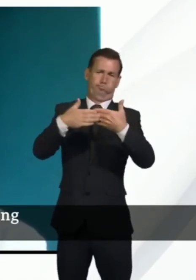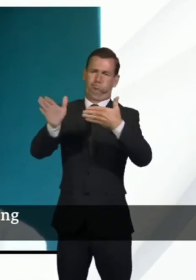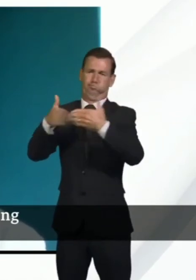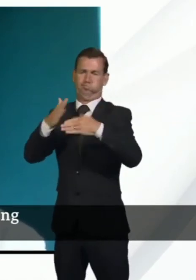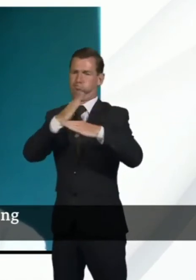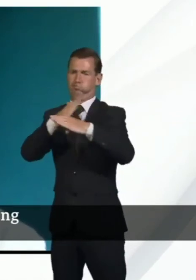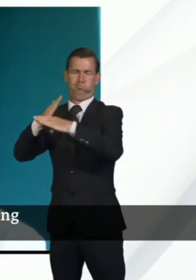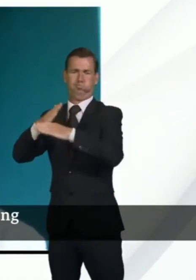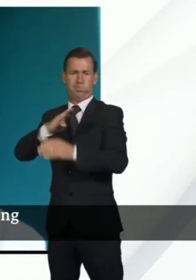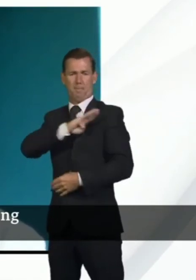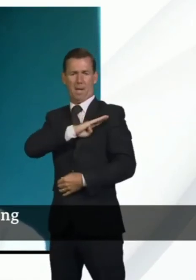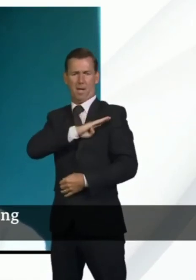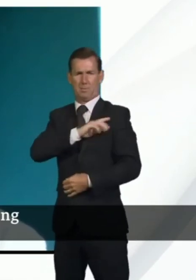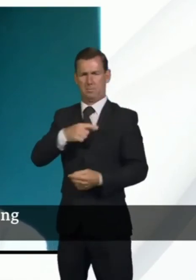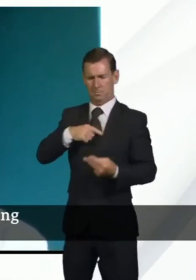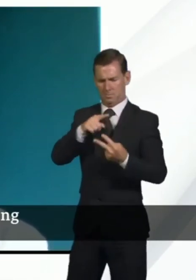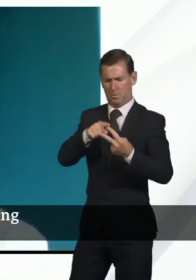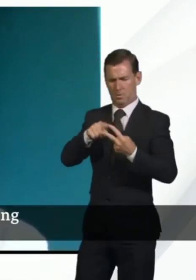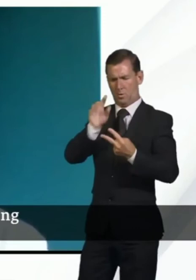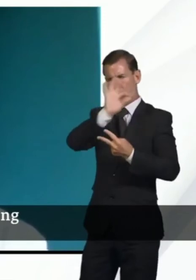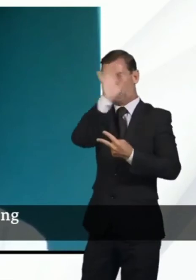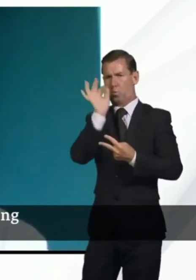firstly for the Secretary of State